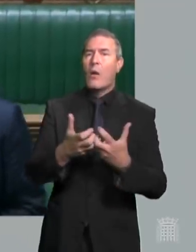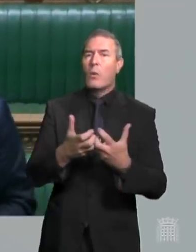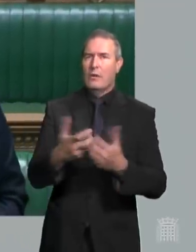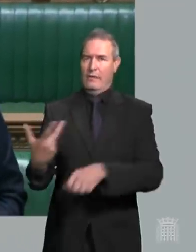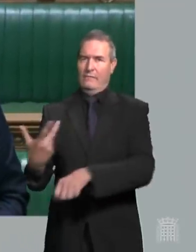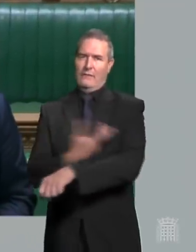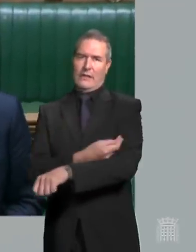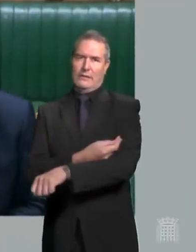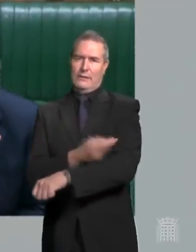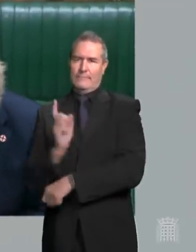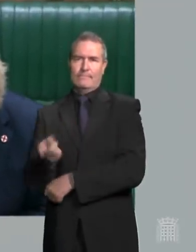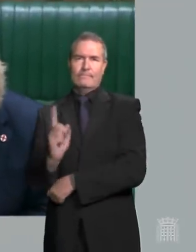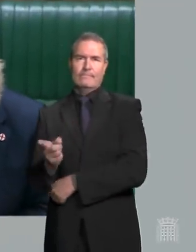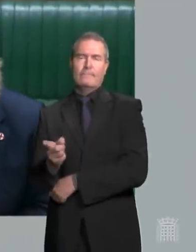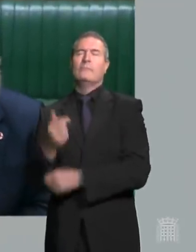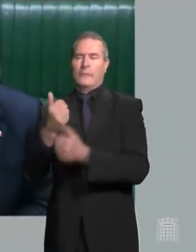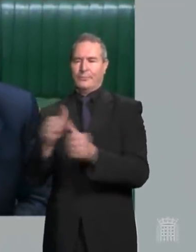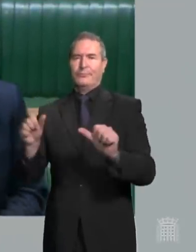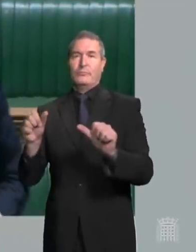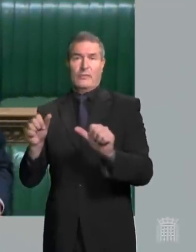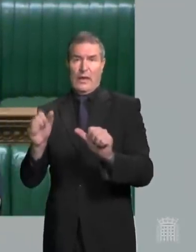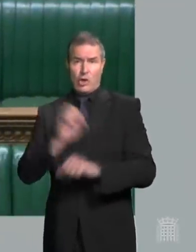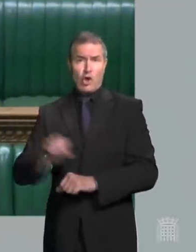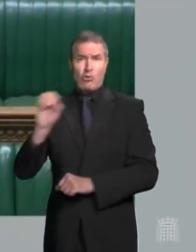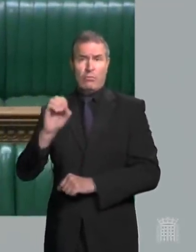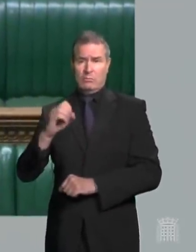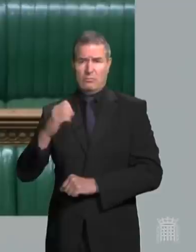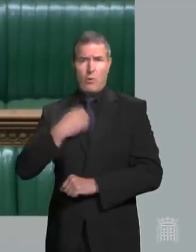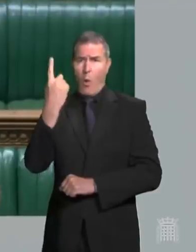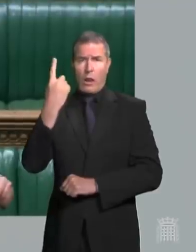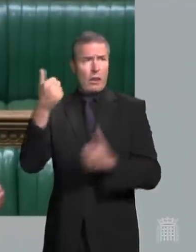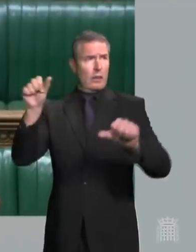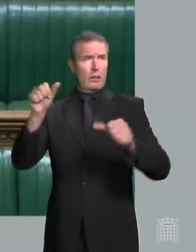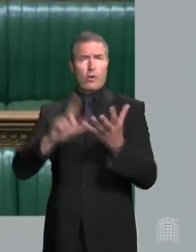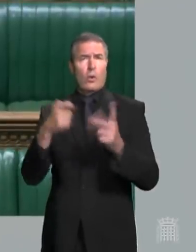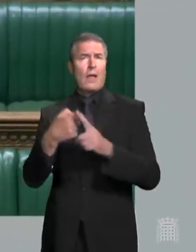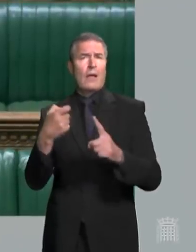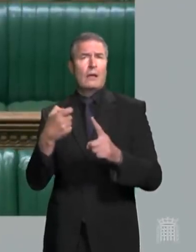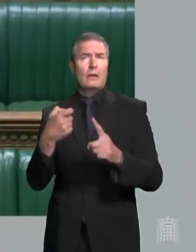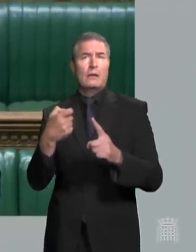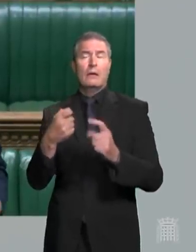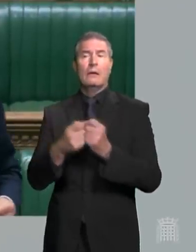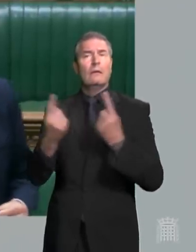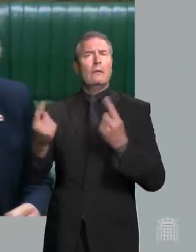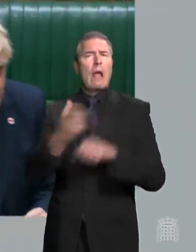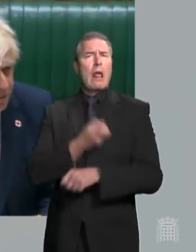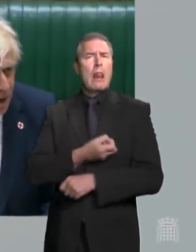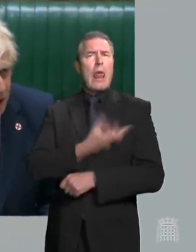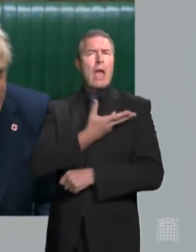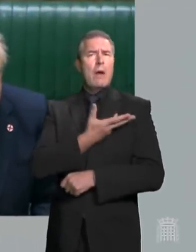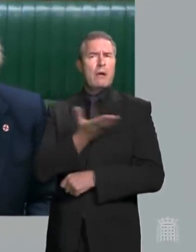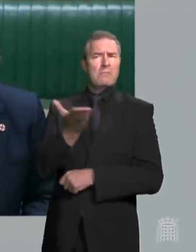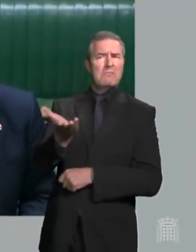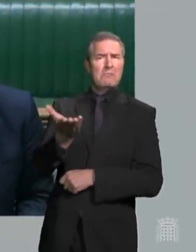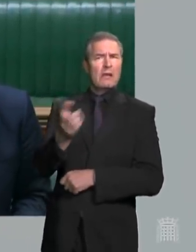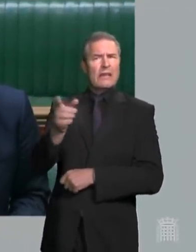rollout, the fastest of any European country. And I think what people would like to hear from the party opposite, because I wasn't quite clear from